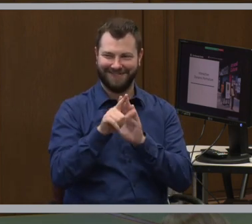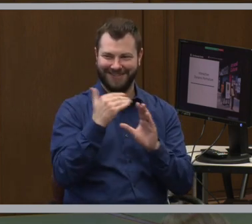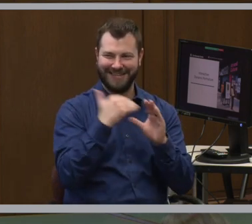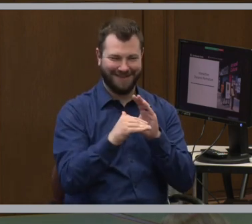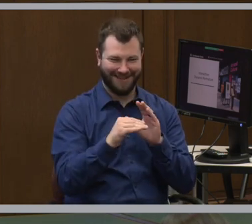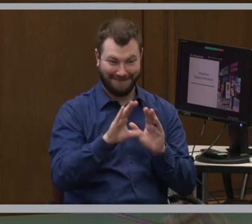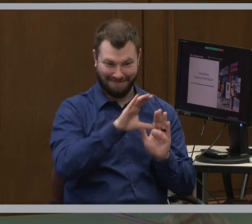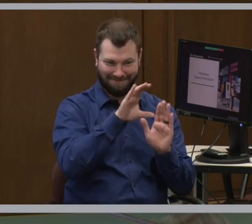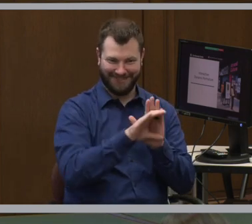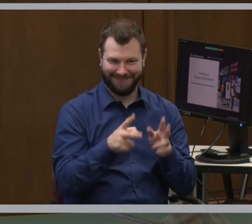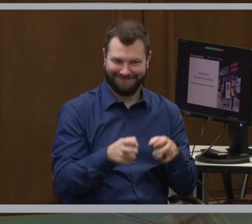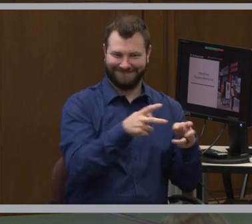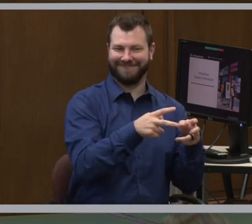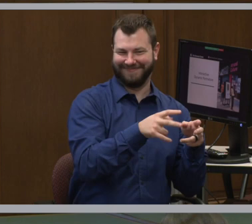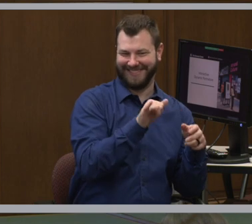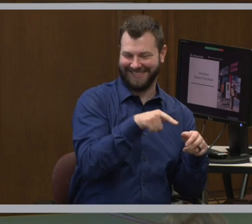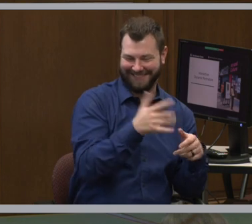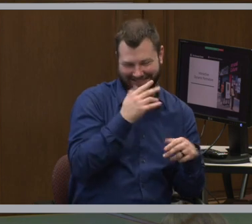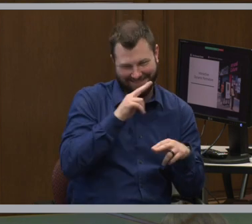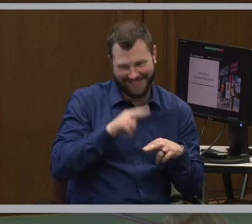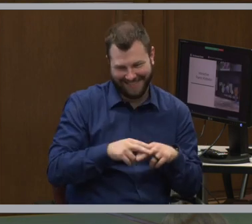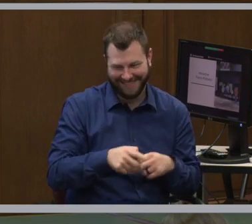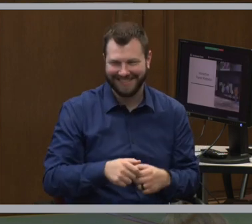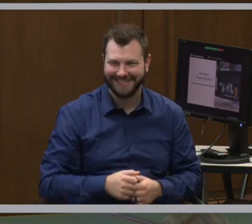as well, because it's a fun one.